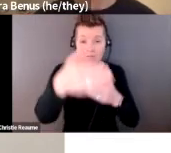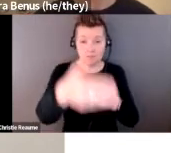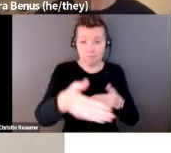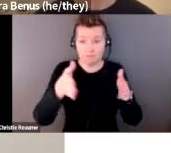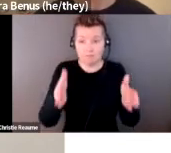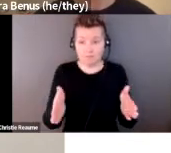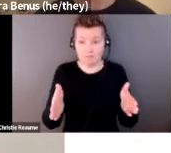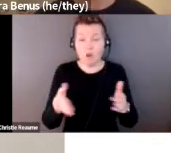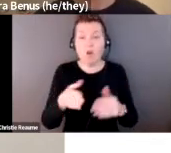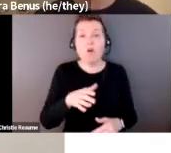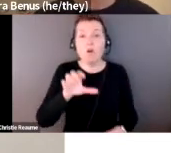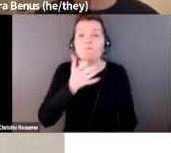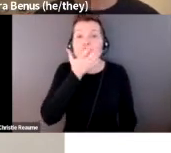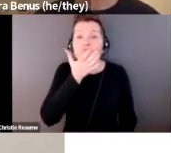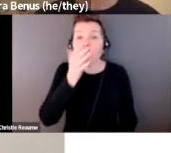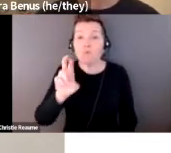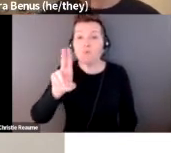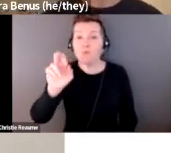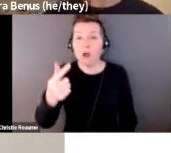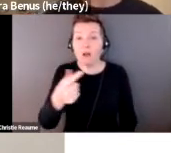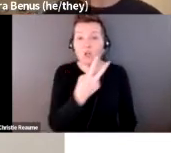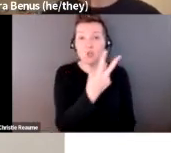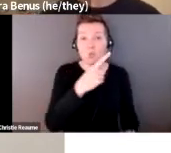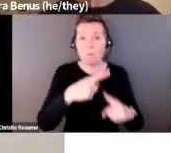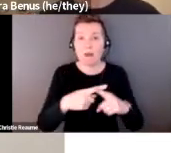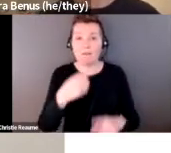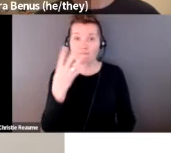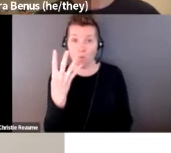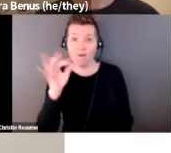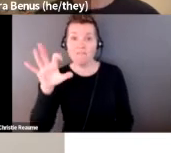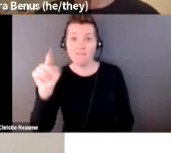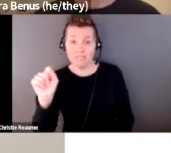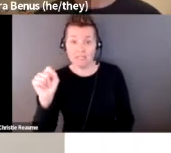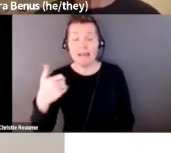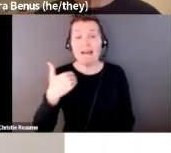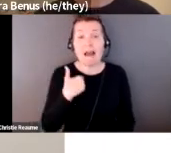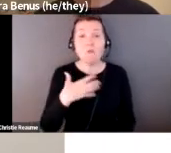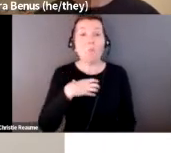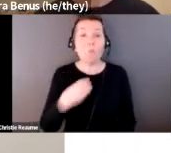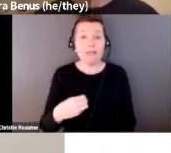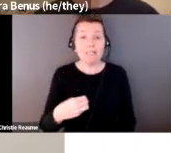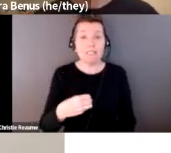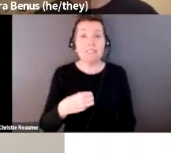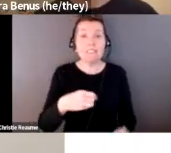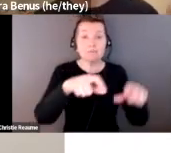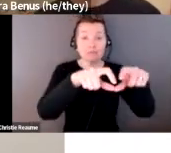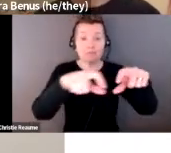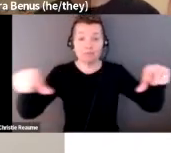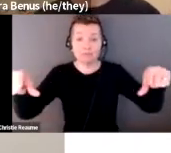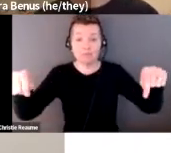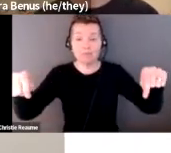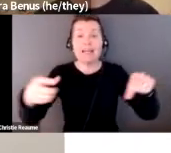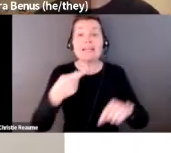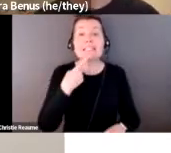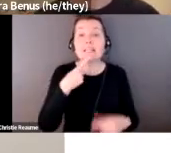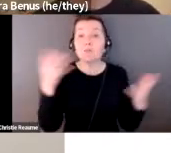It's roughly two by four feet. And it has, in white text, on the top it says, touch me. And